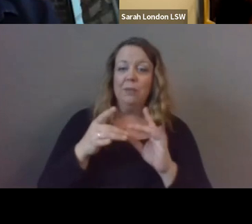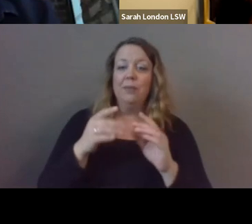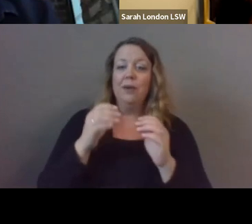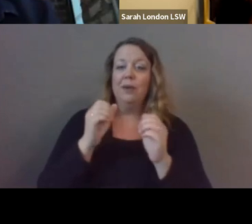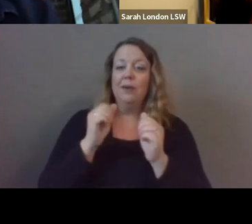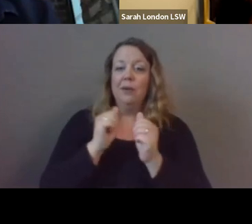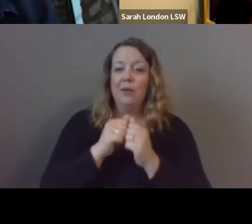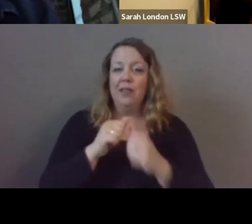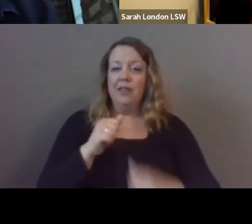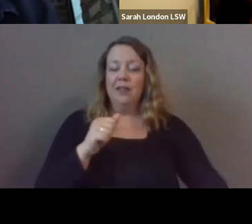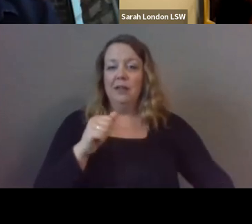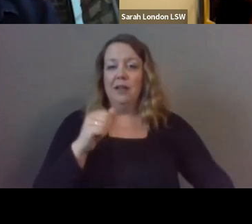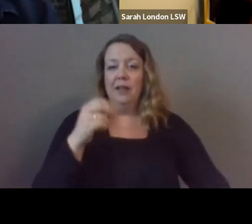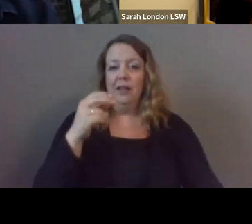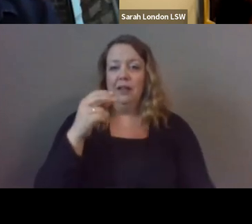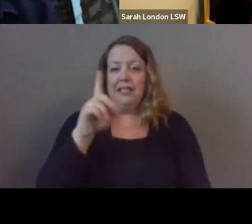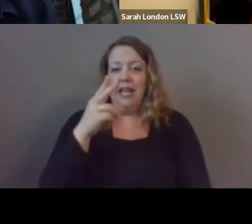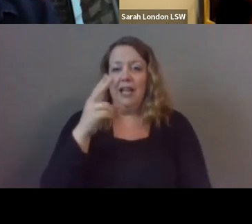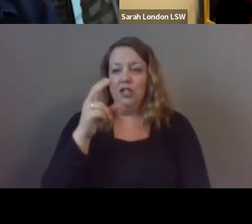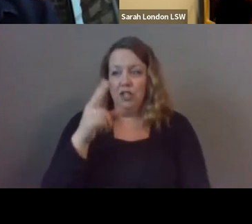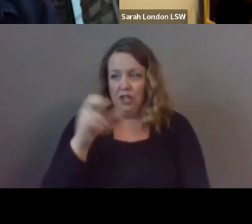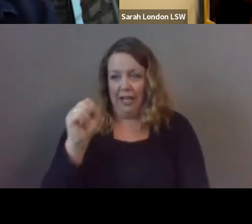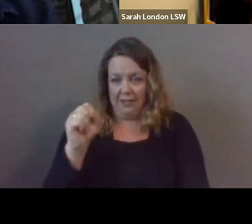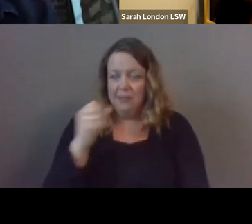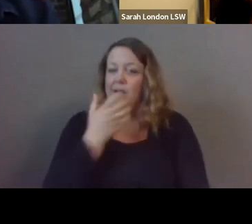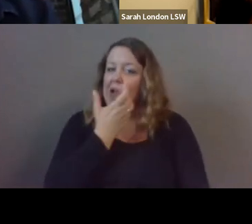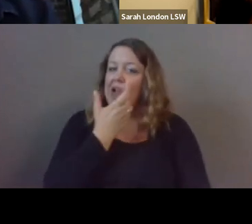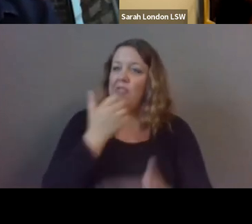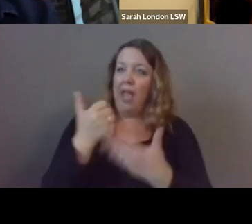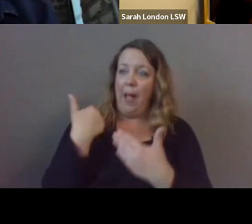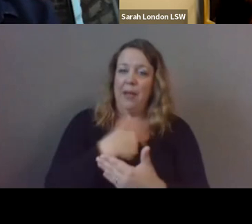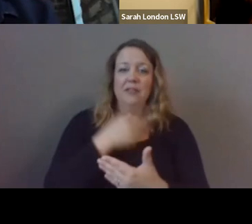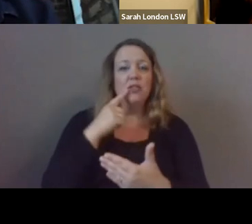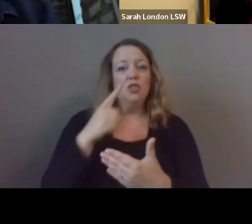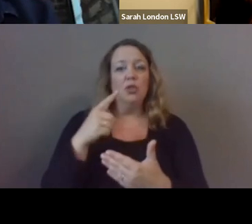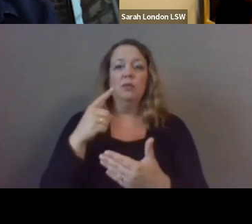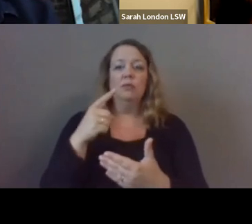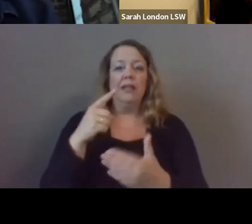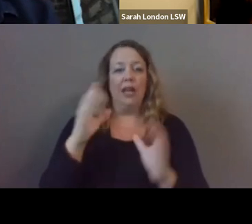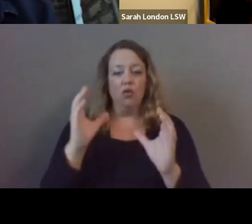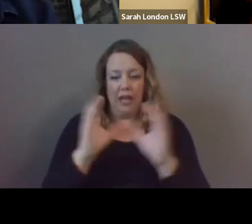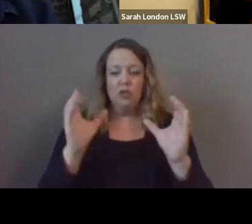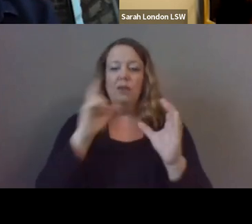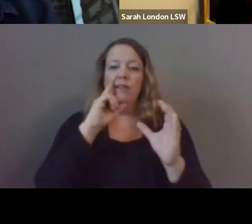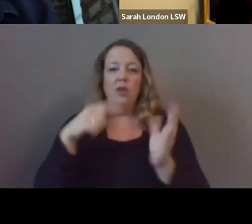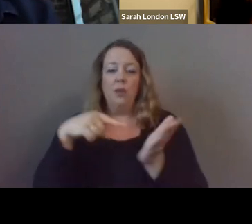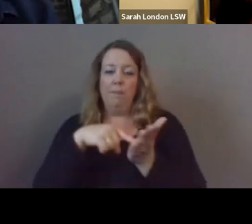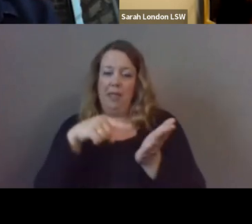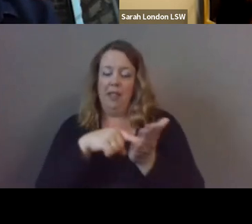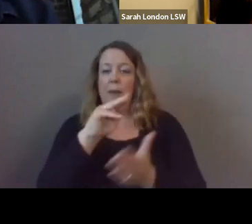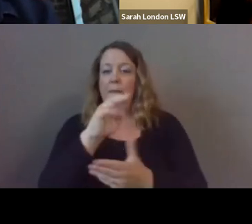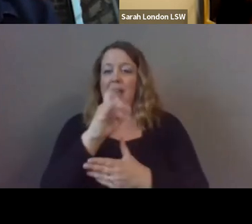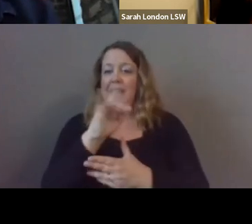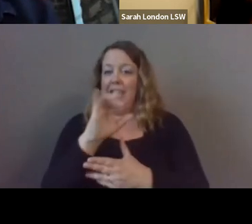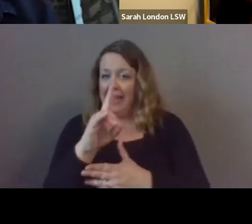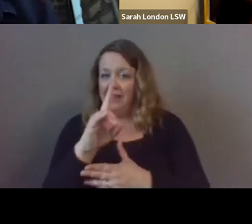uh they helped us get credentialed to bill medicaid for those to to pay those clinicians to be able to have them